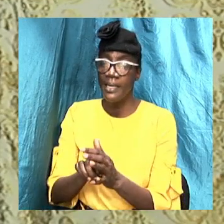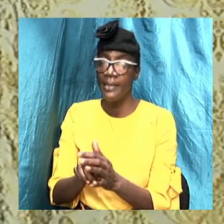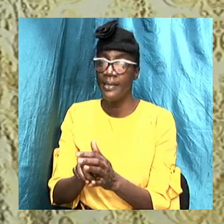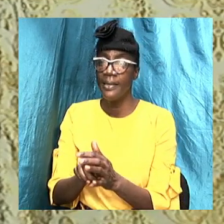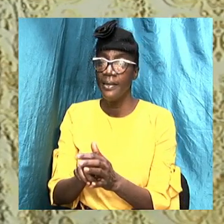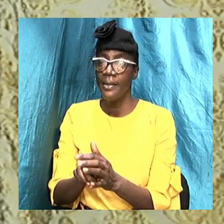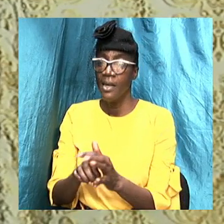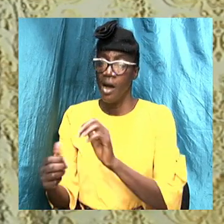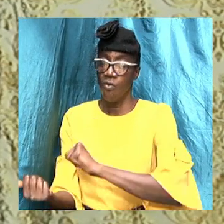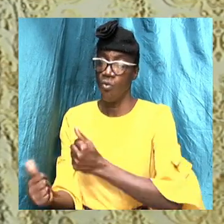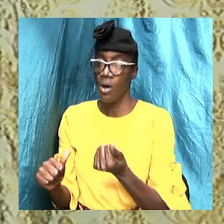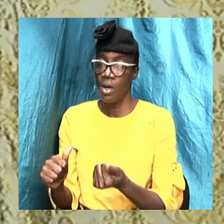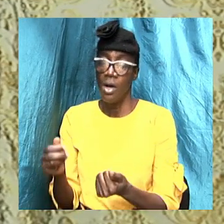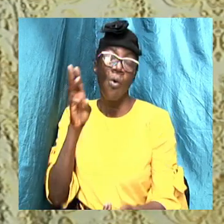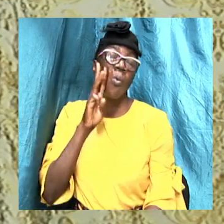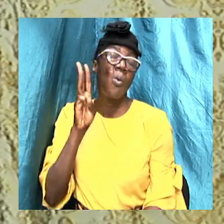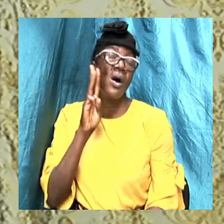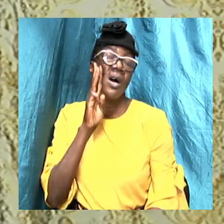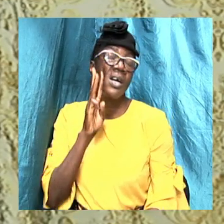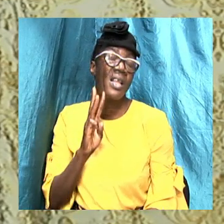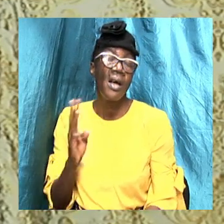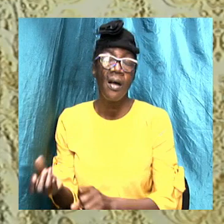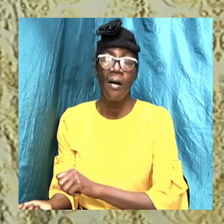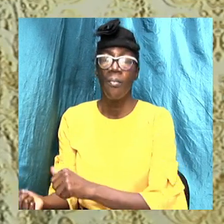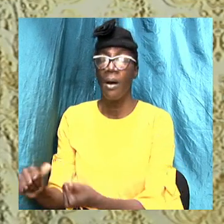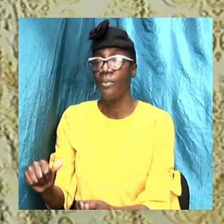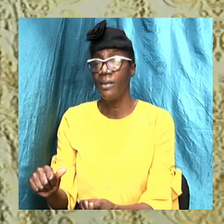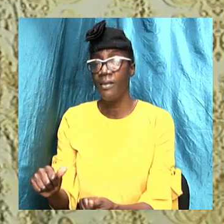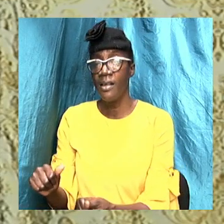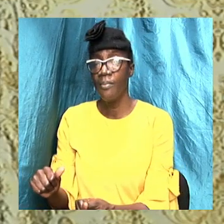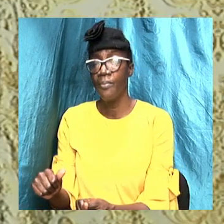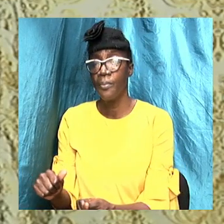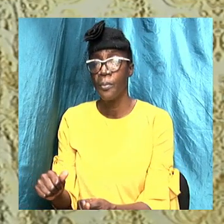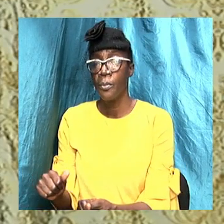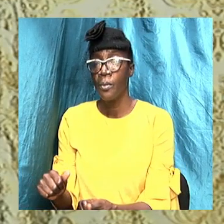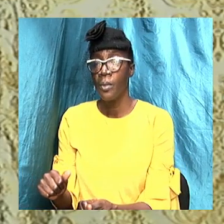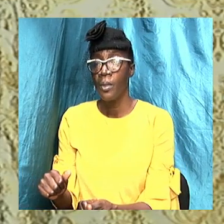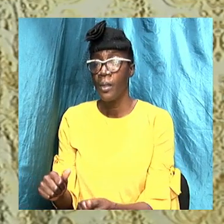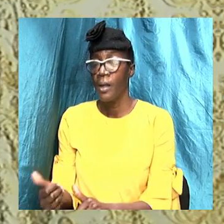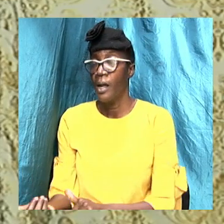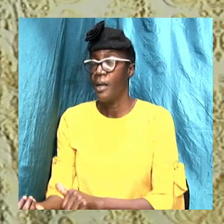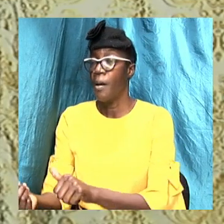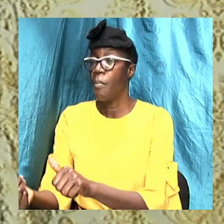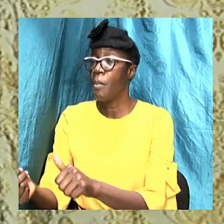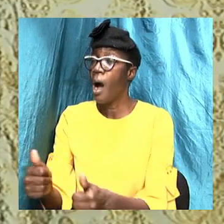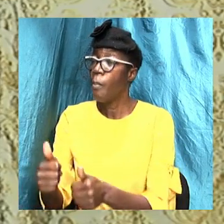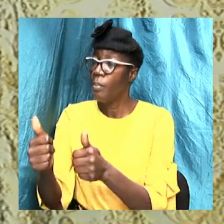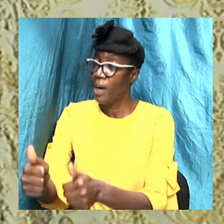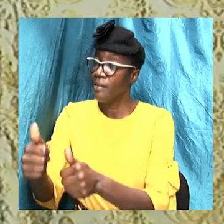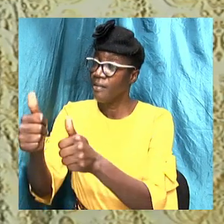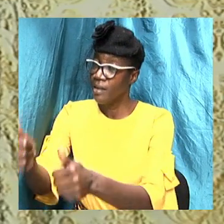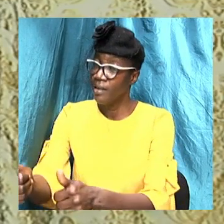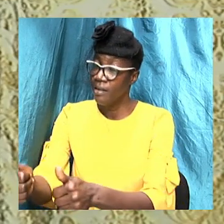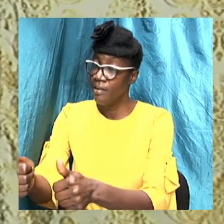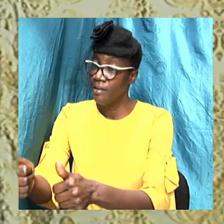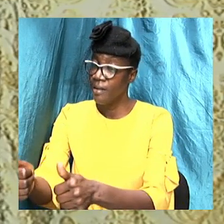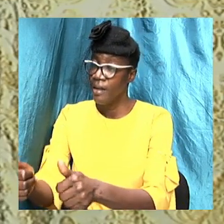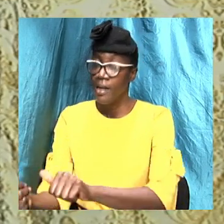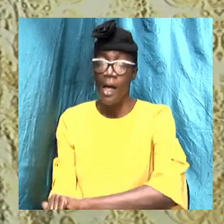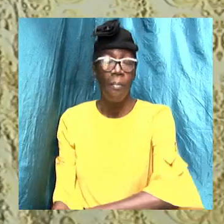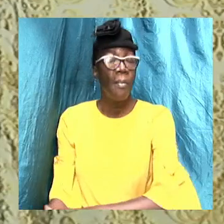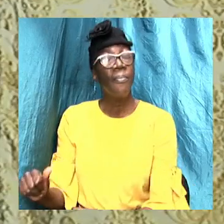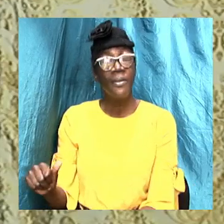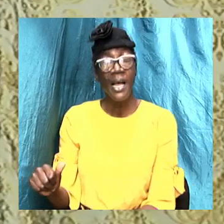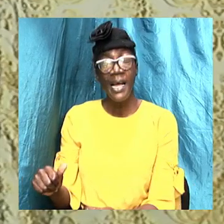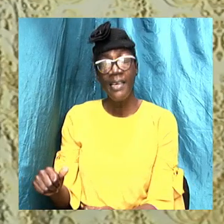in Acts describe the apostles immediately baptizing nearly everyone who